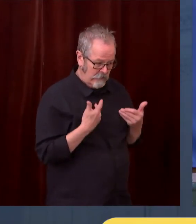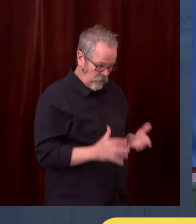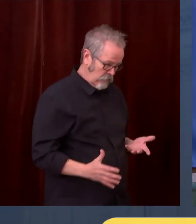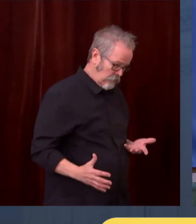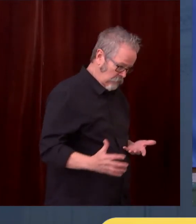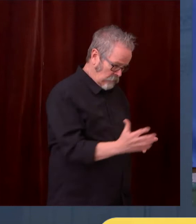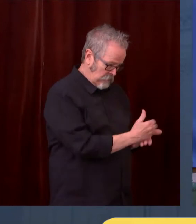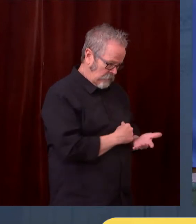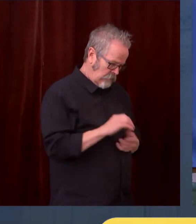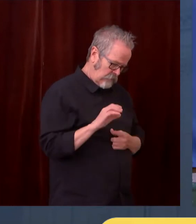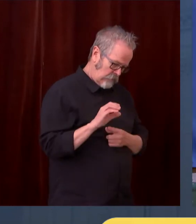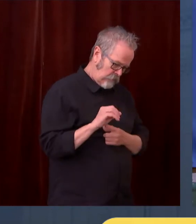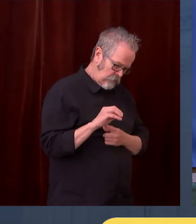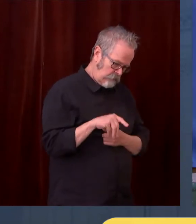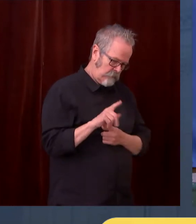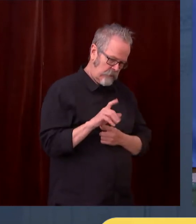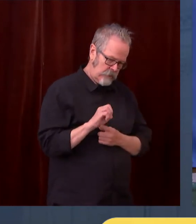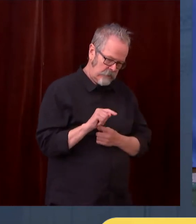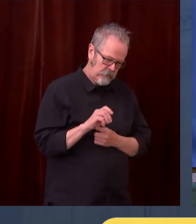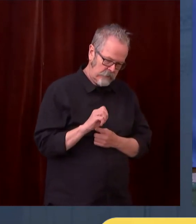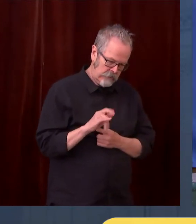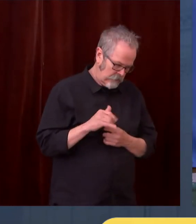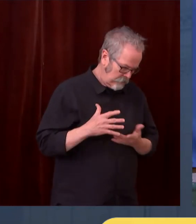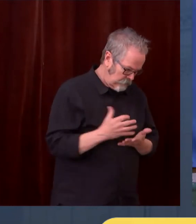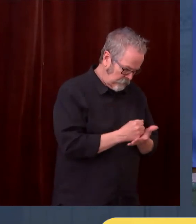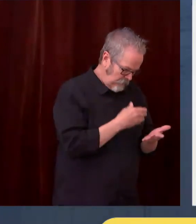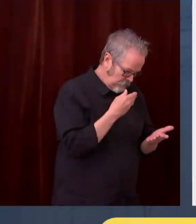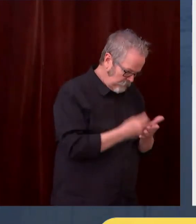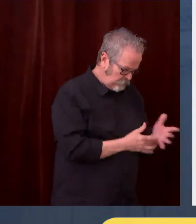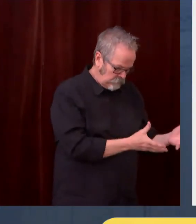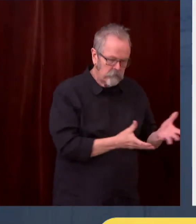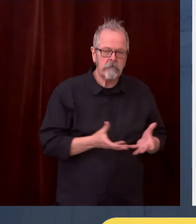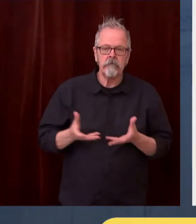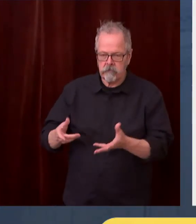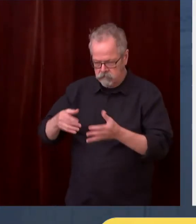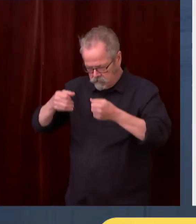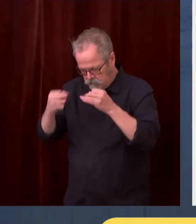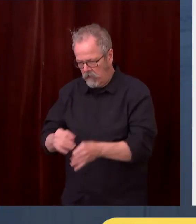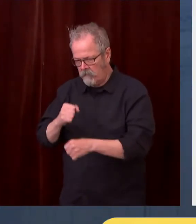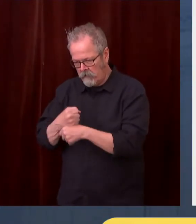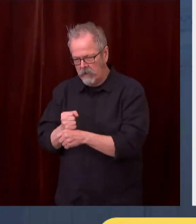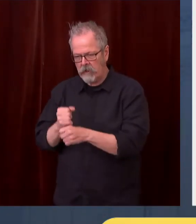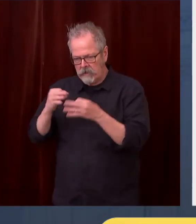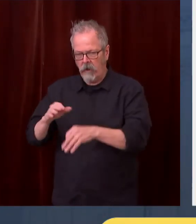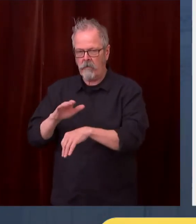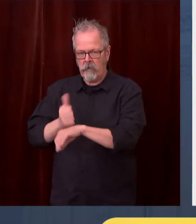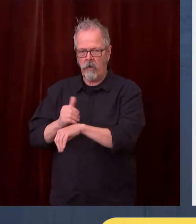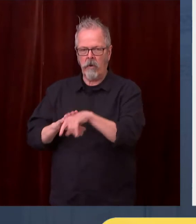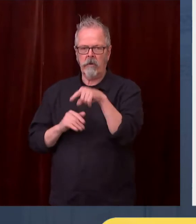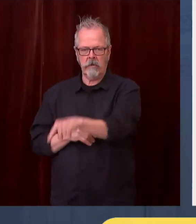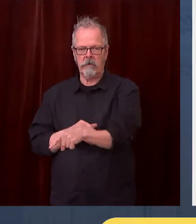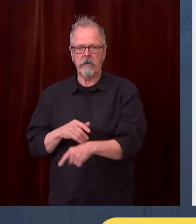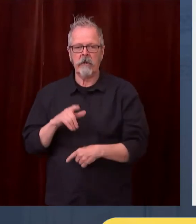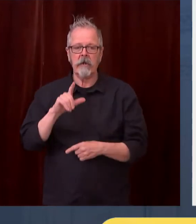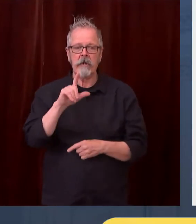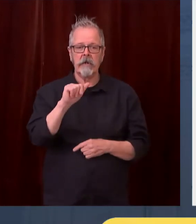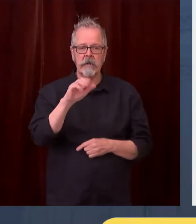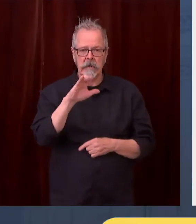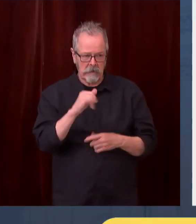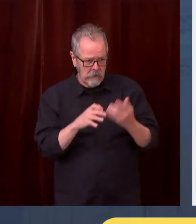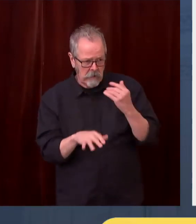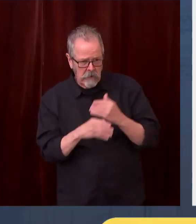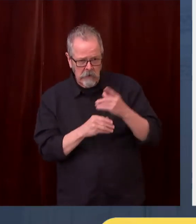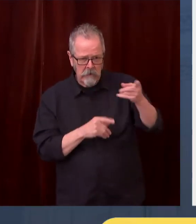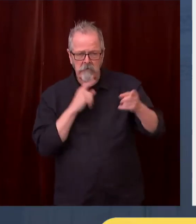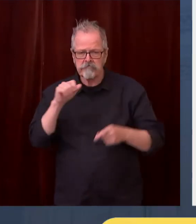Yes, so we will, as the governor said, use the most recent complete data that we have when the calculations are done.